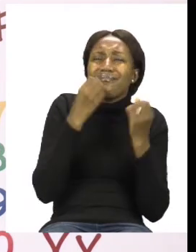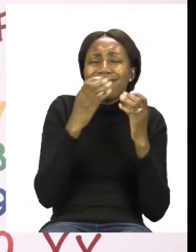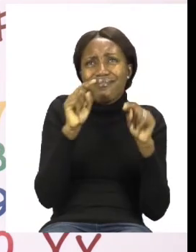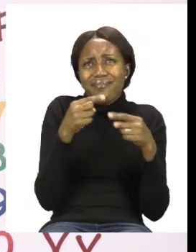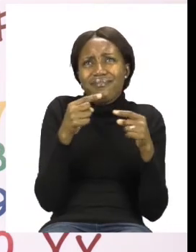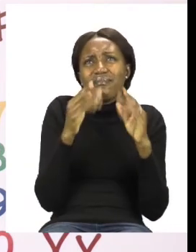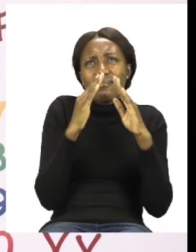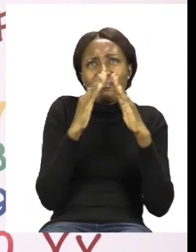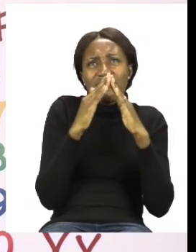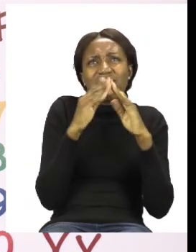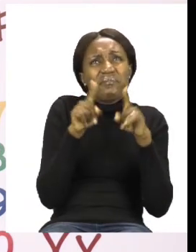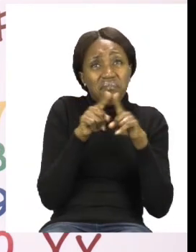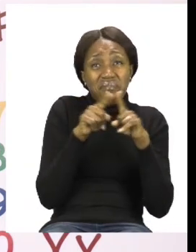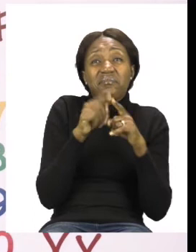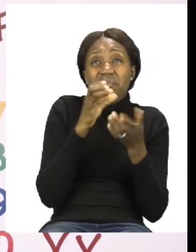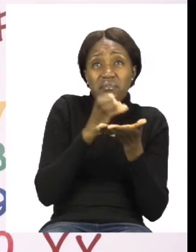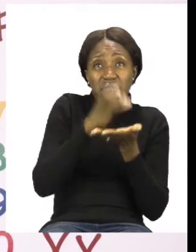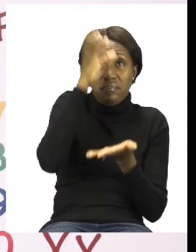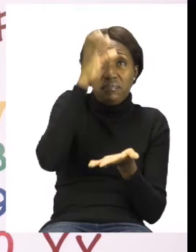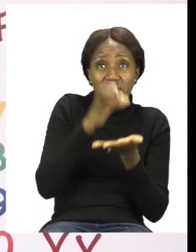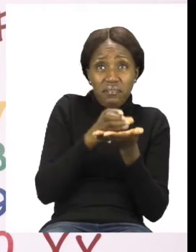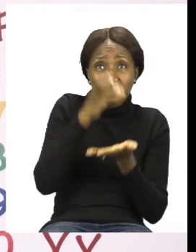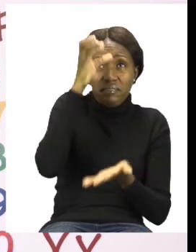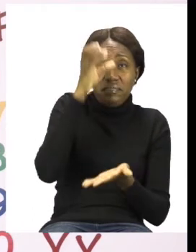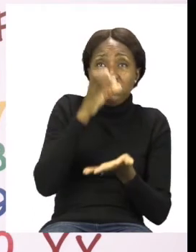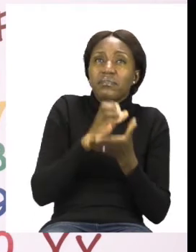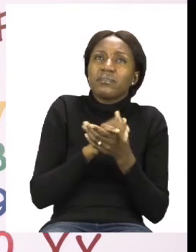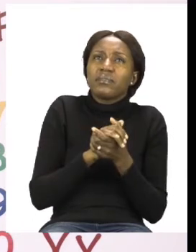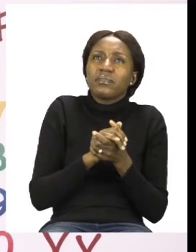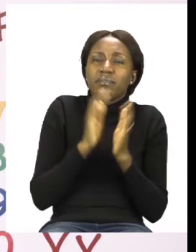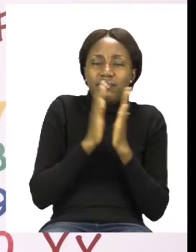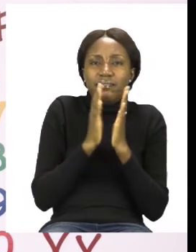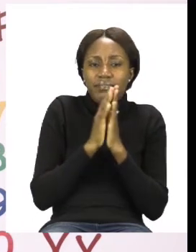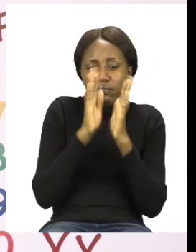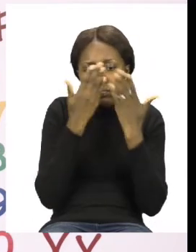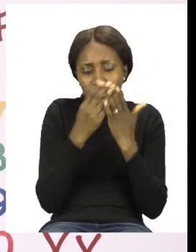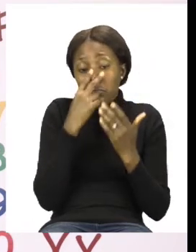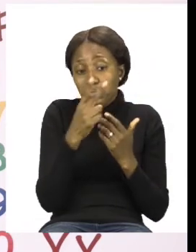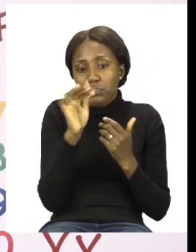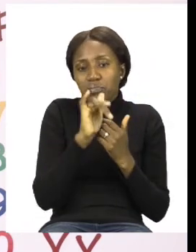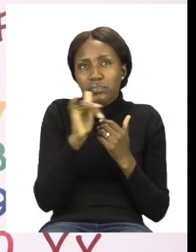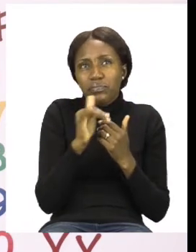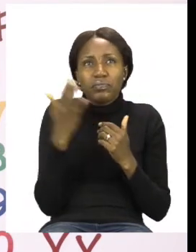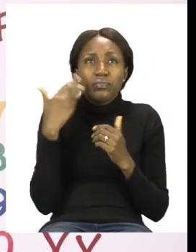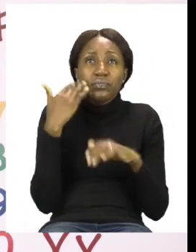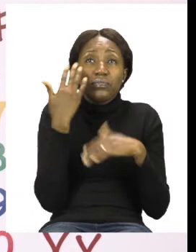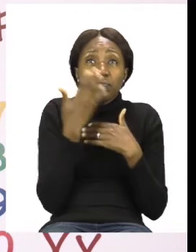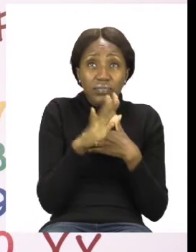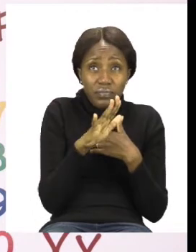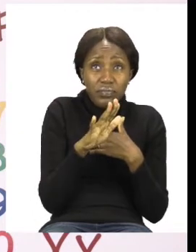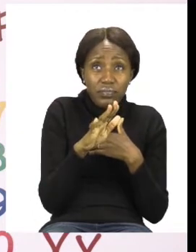shaped like a cylinder. And I want you to also try and find them in your booklet. Once you have found them,